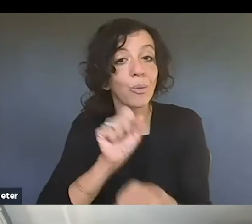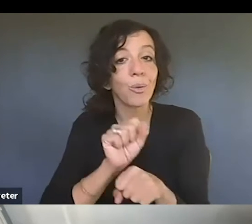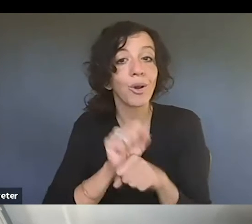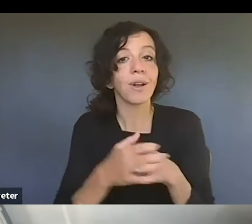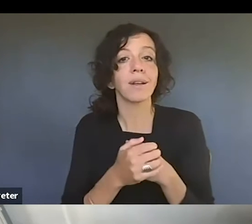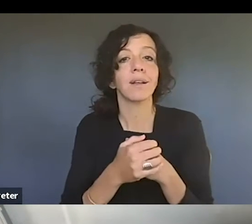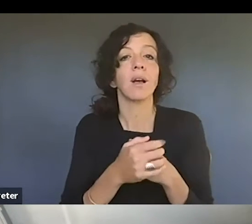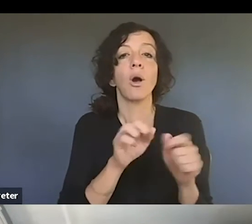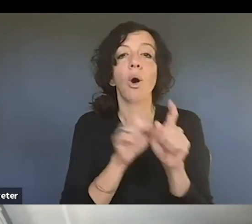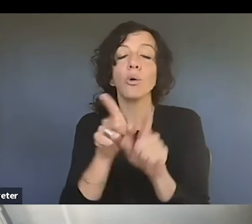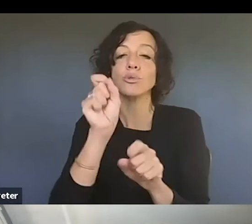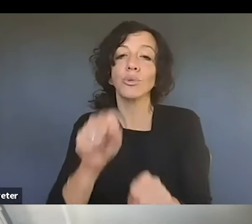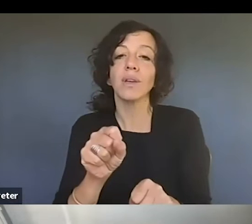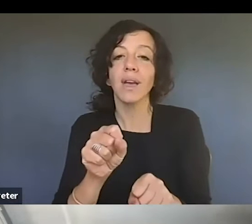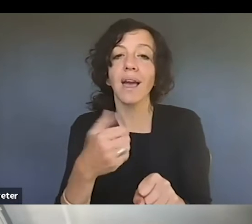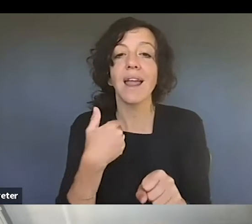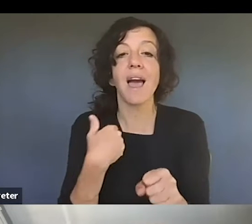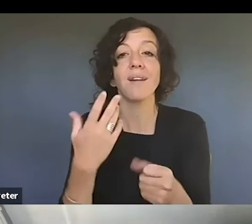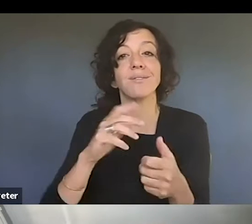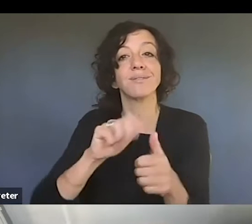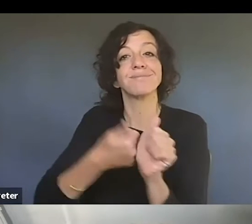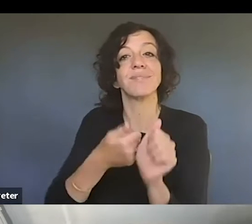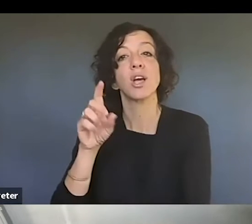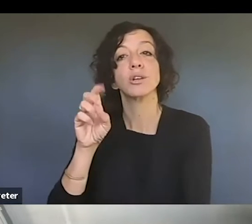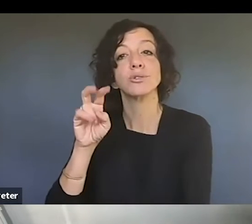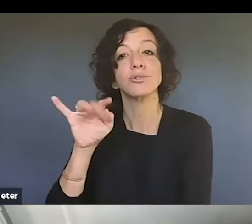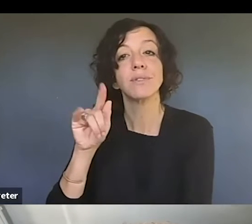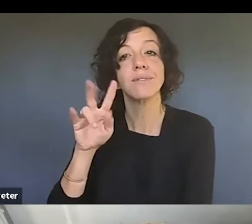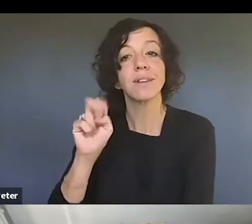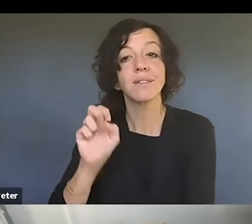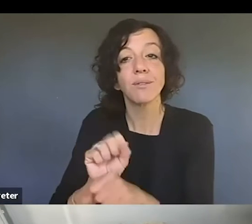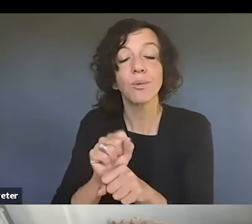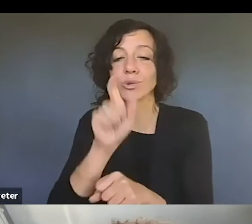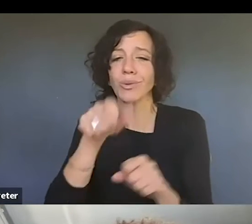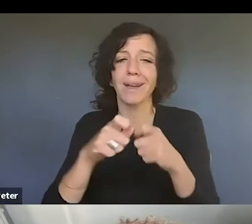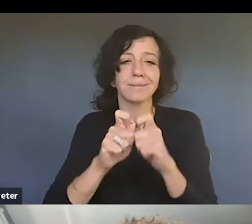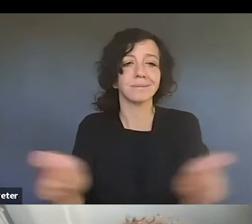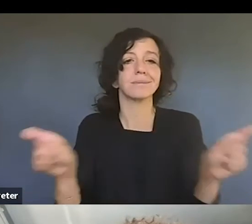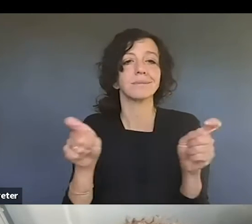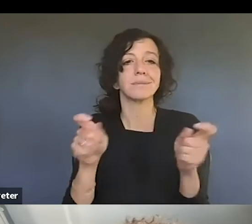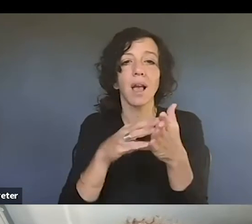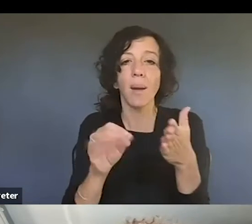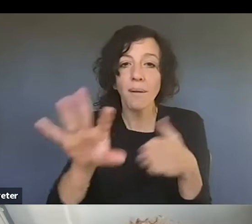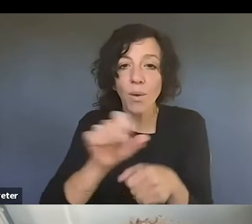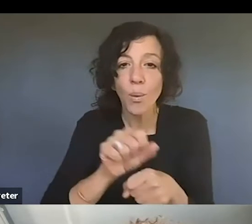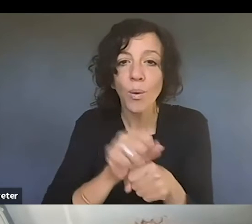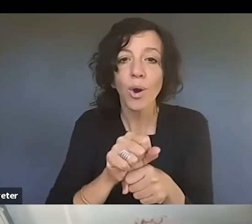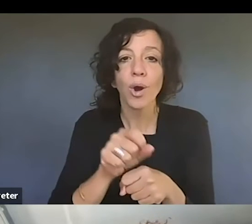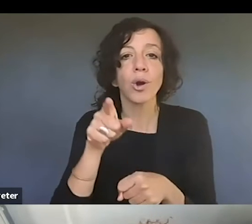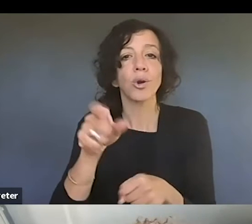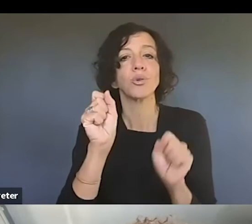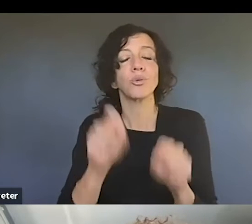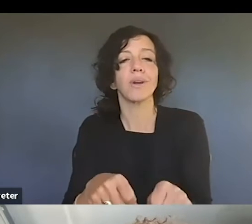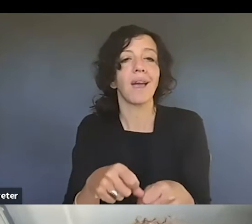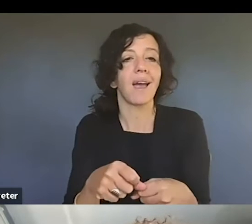works, you can distribute copies of your work, you can display your work publicly. Um, and those